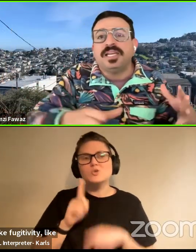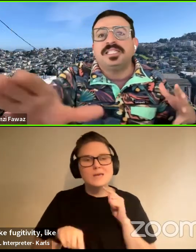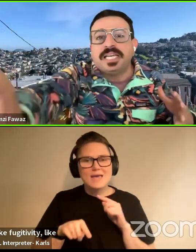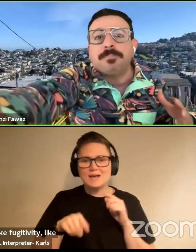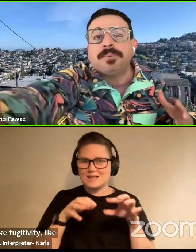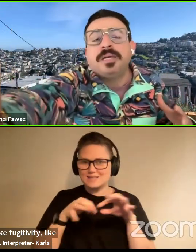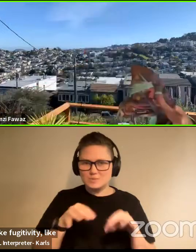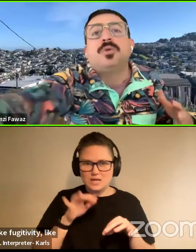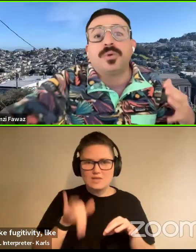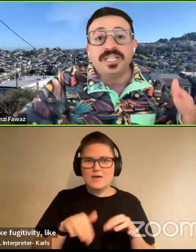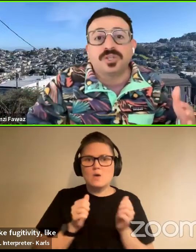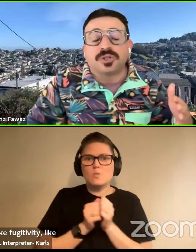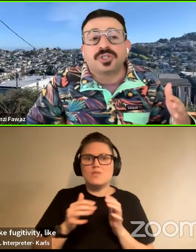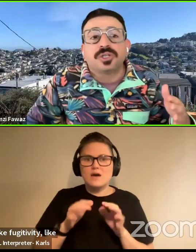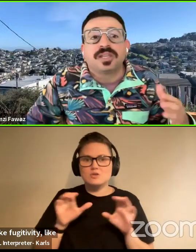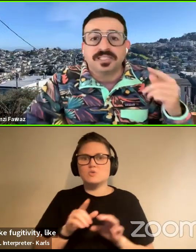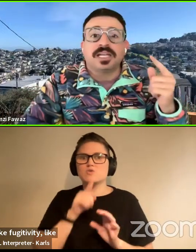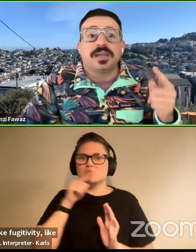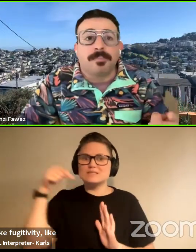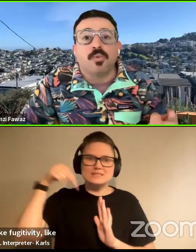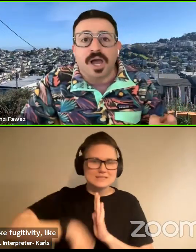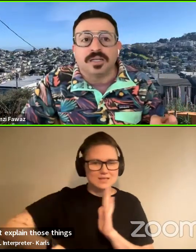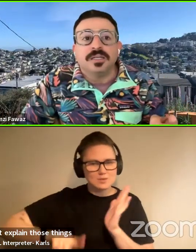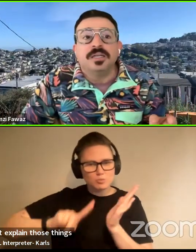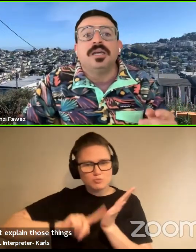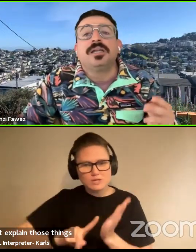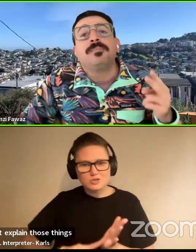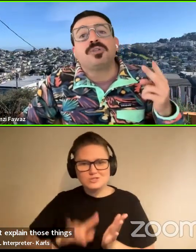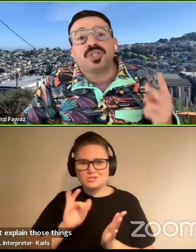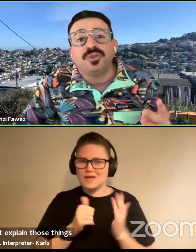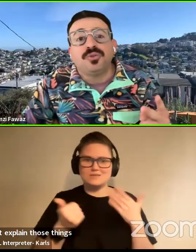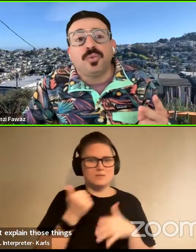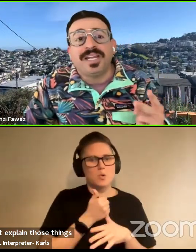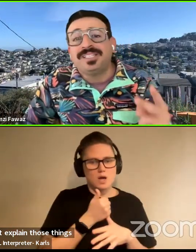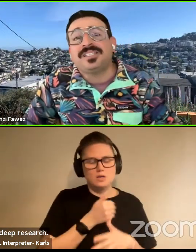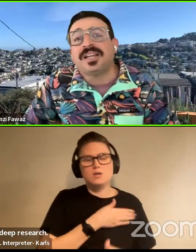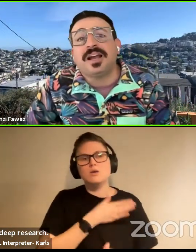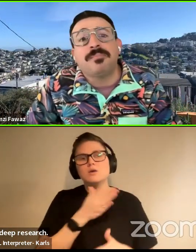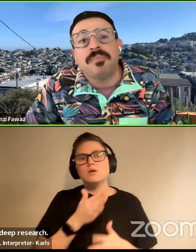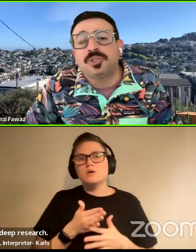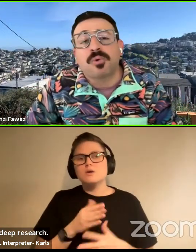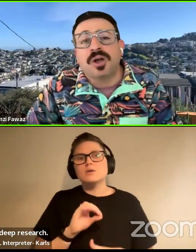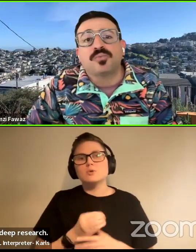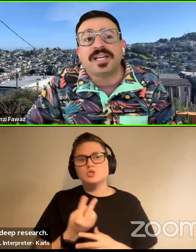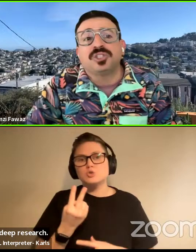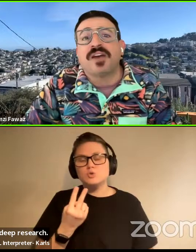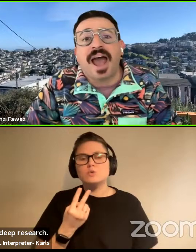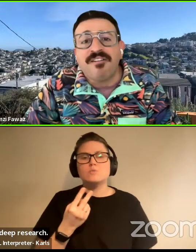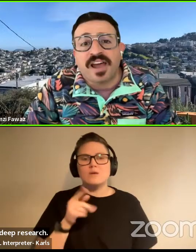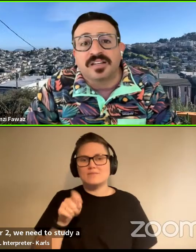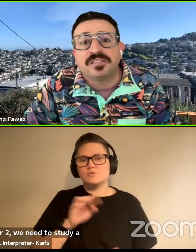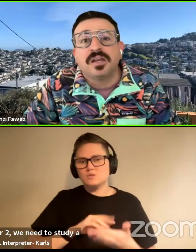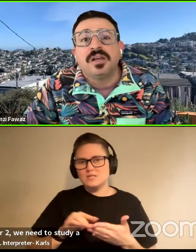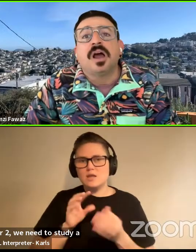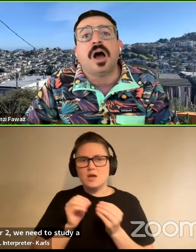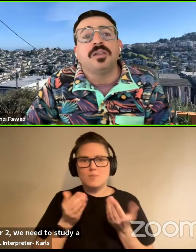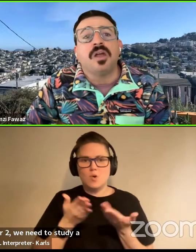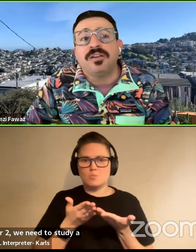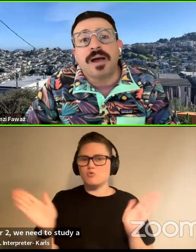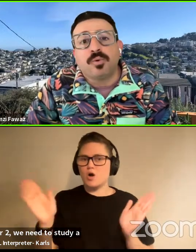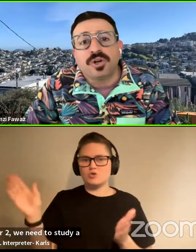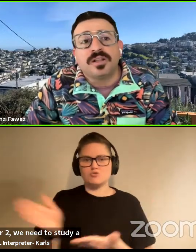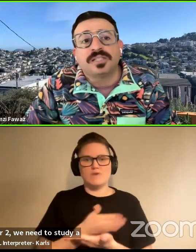doing really deep research. That's like number one. Number two, we need to study a much broader range of affects.